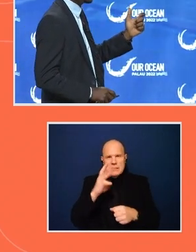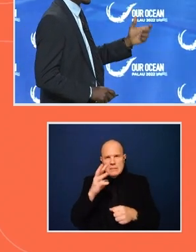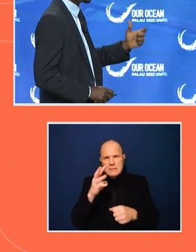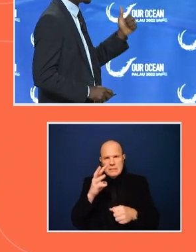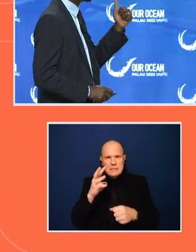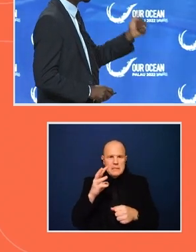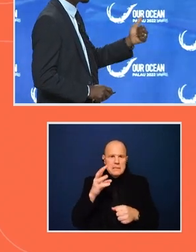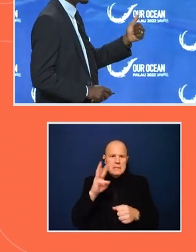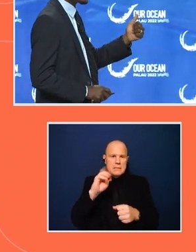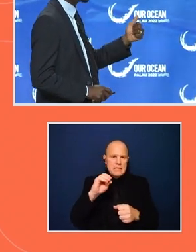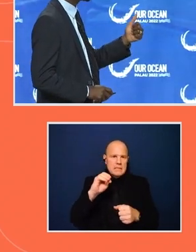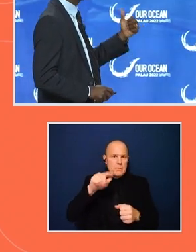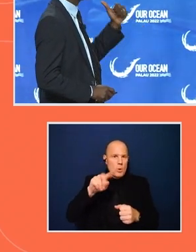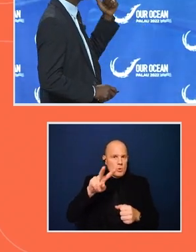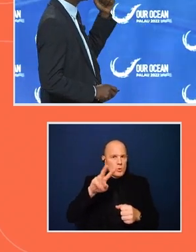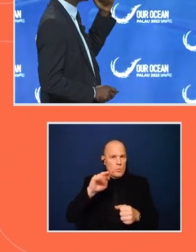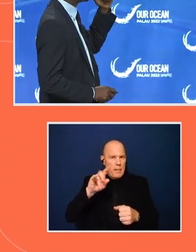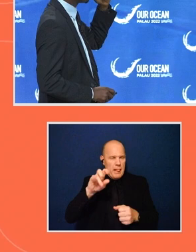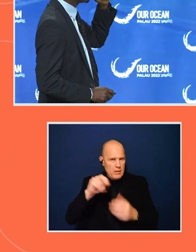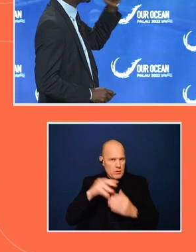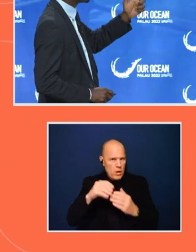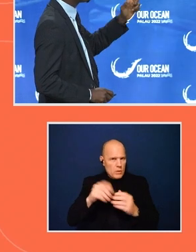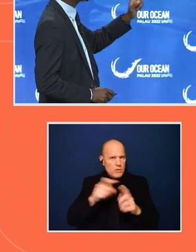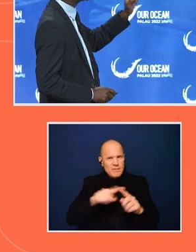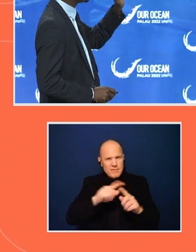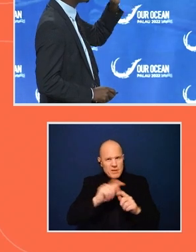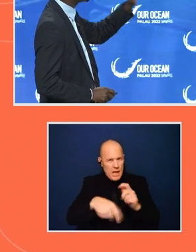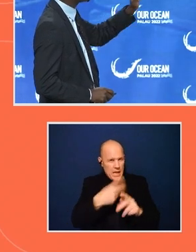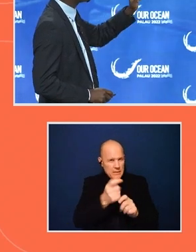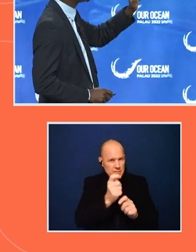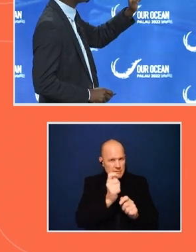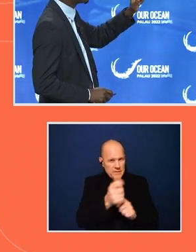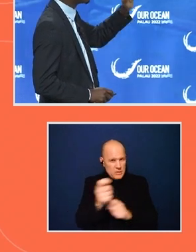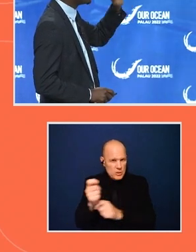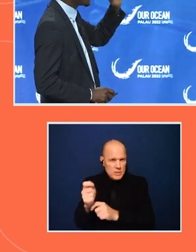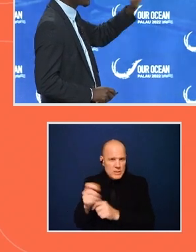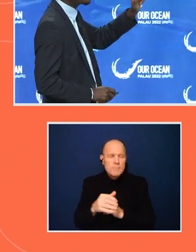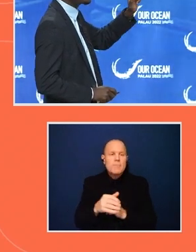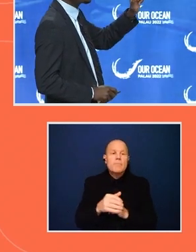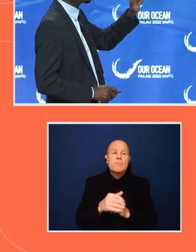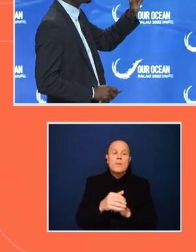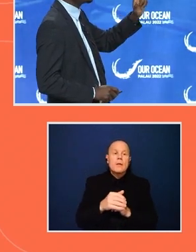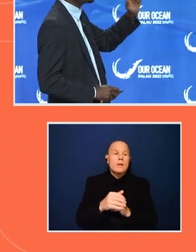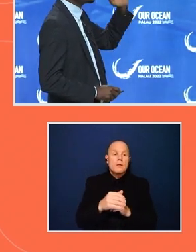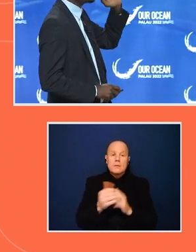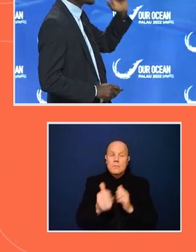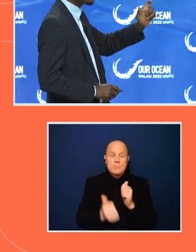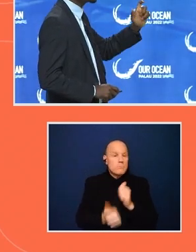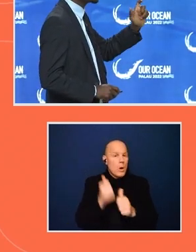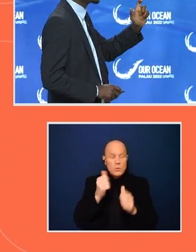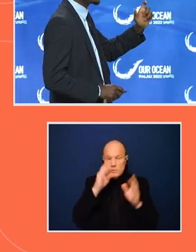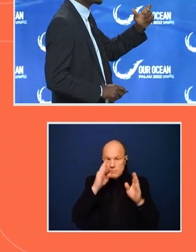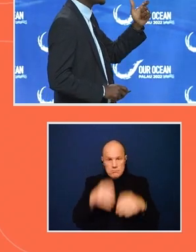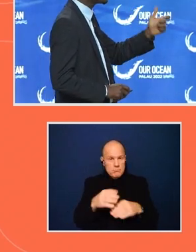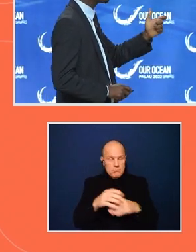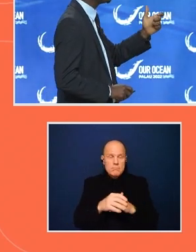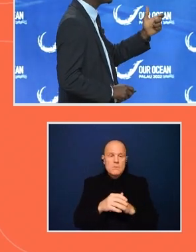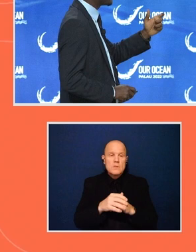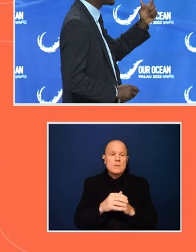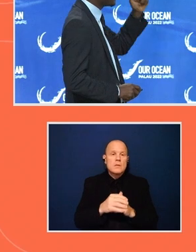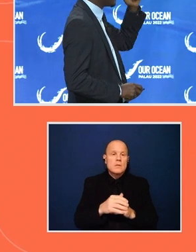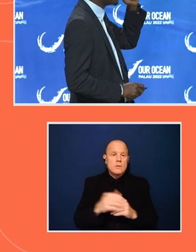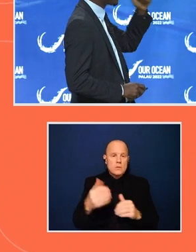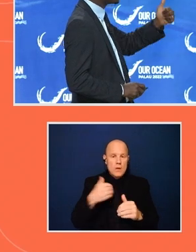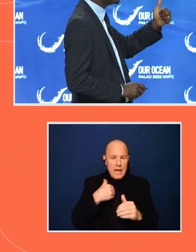fishing, I mean, of different kinds. And now what they are principally set on your annual lesson fee, you have to determine or